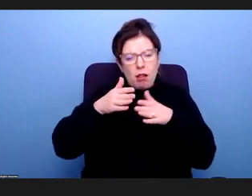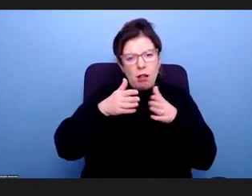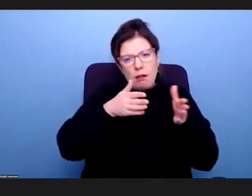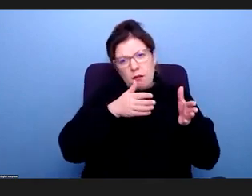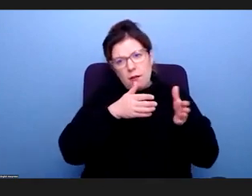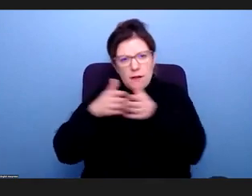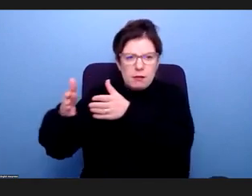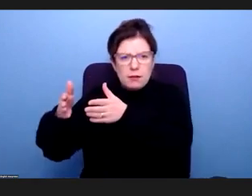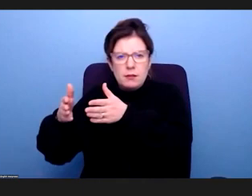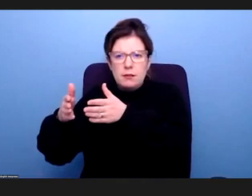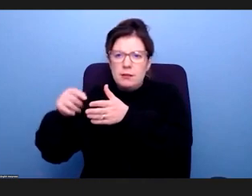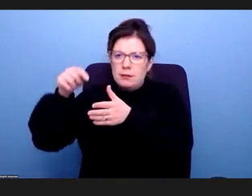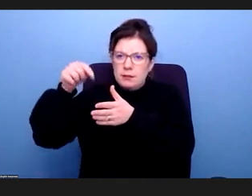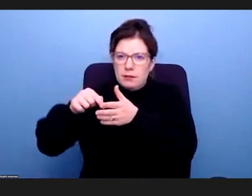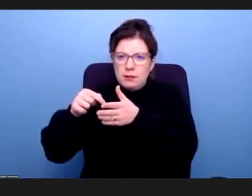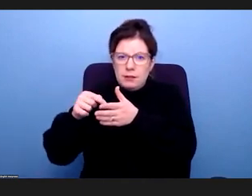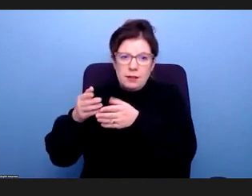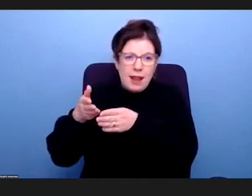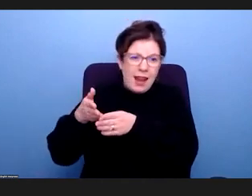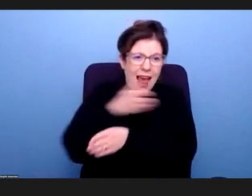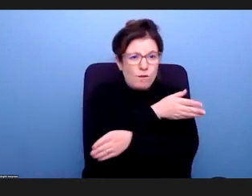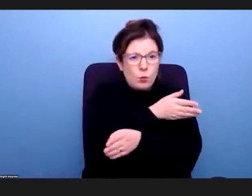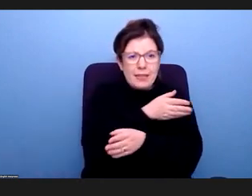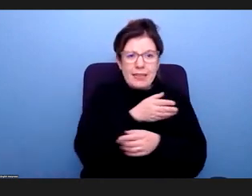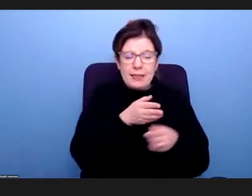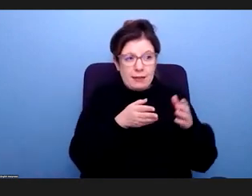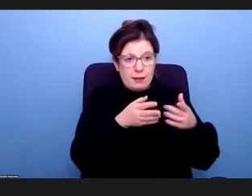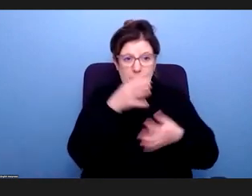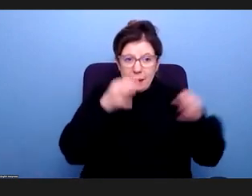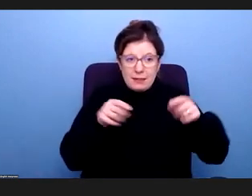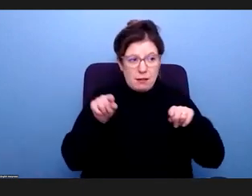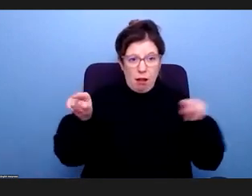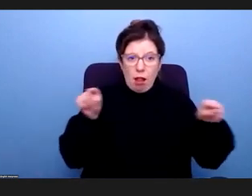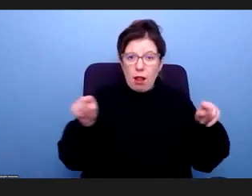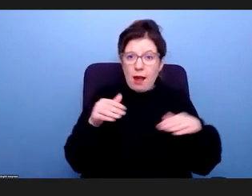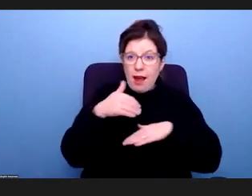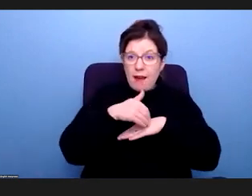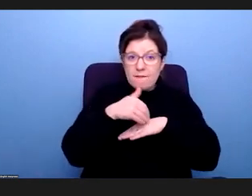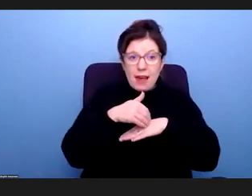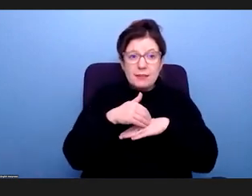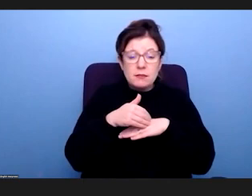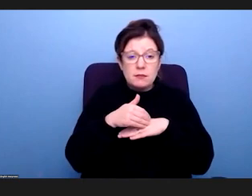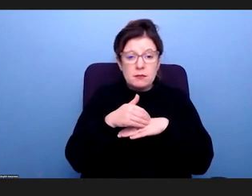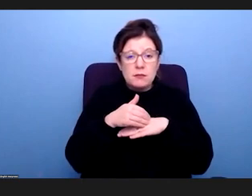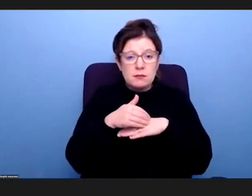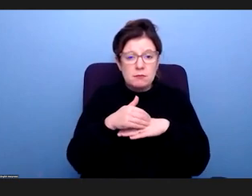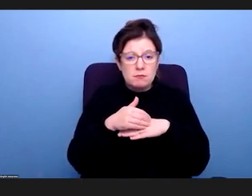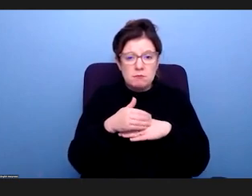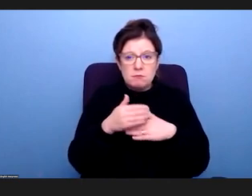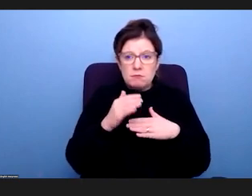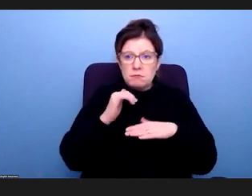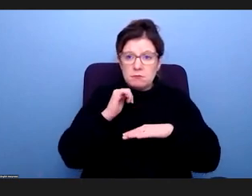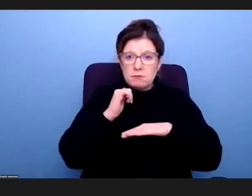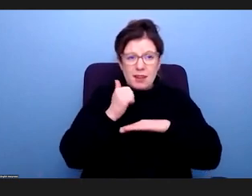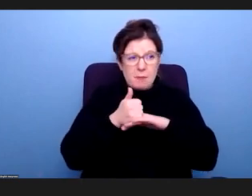the so called left wing as well, insofar as it's a system where it's based on the